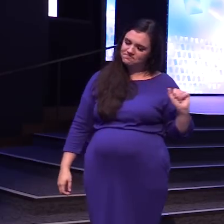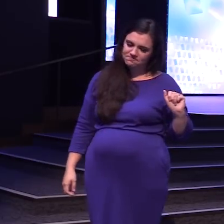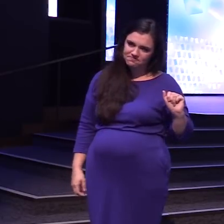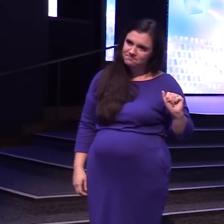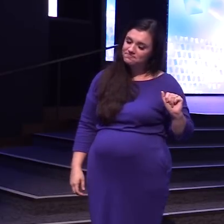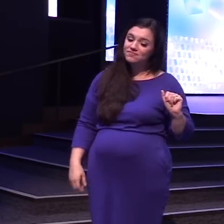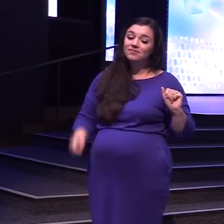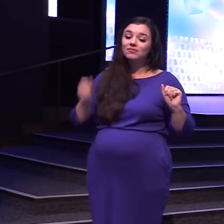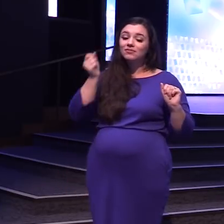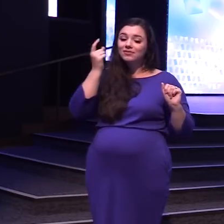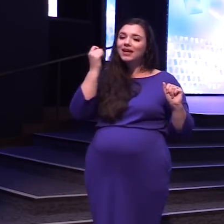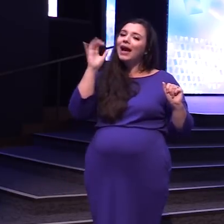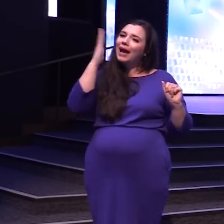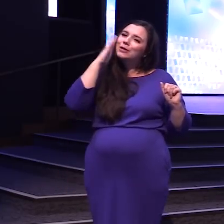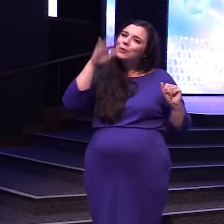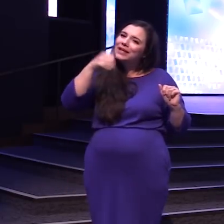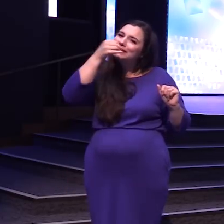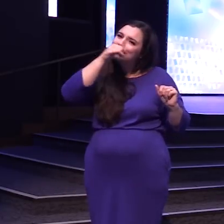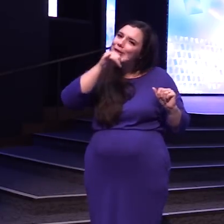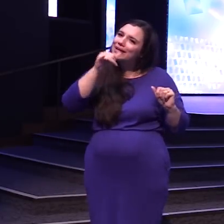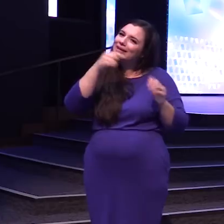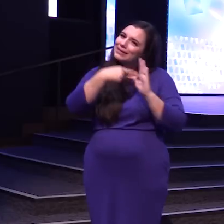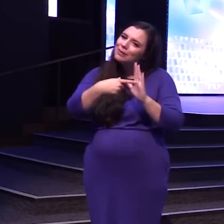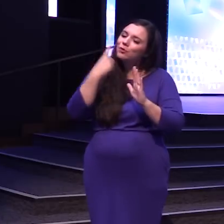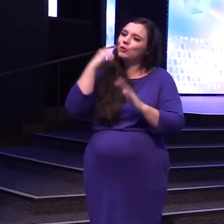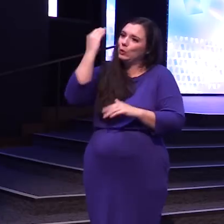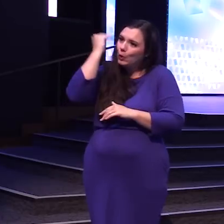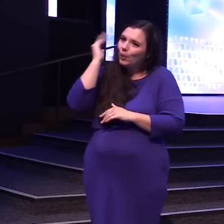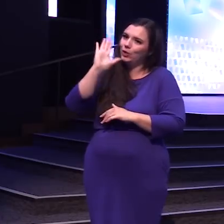Now I realize that's like a silly example Of knowing your territory